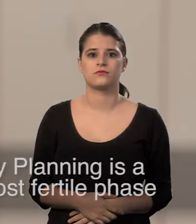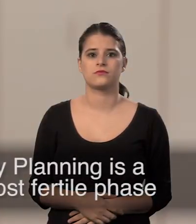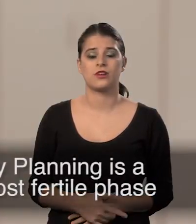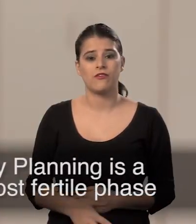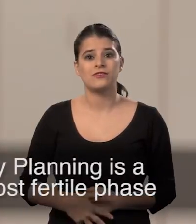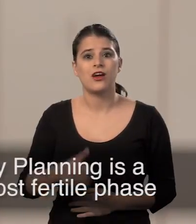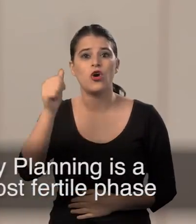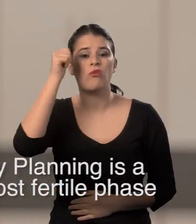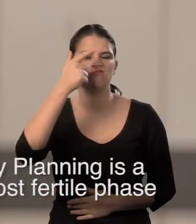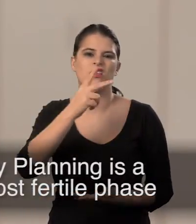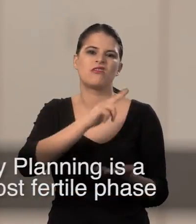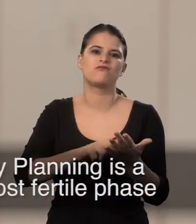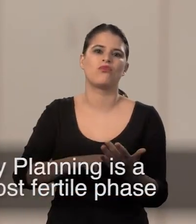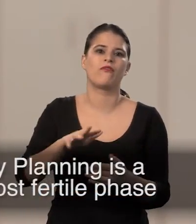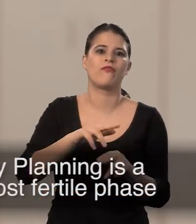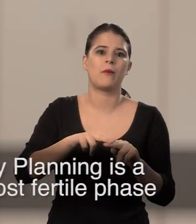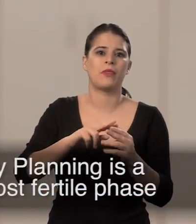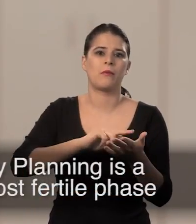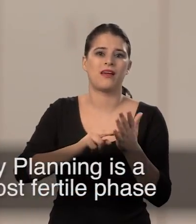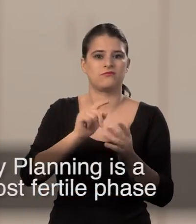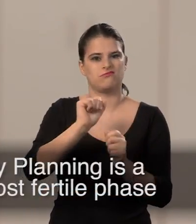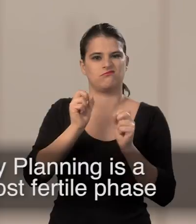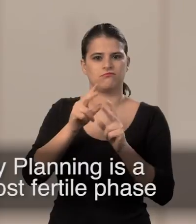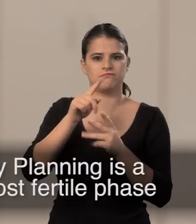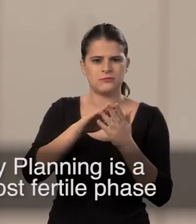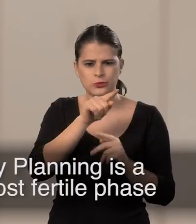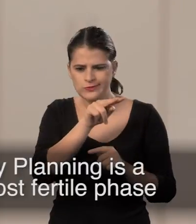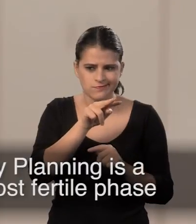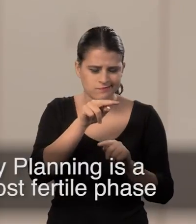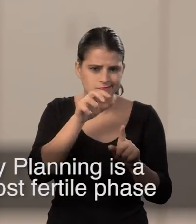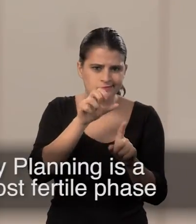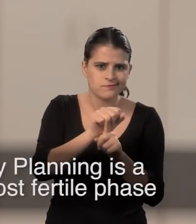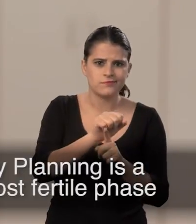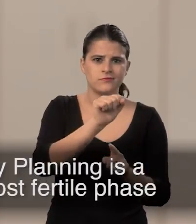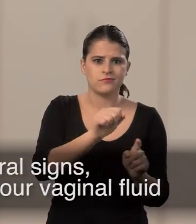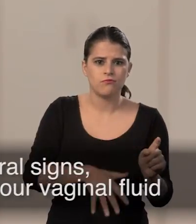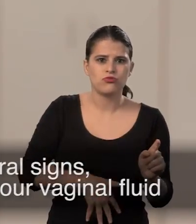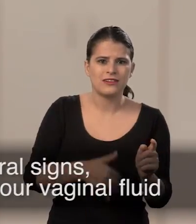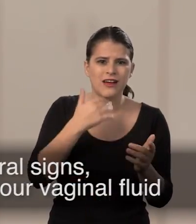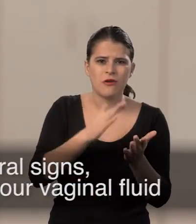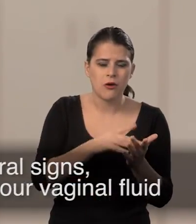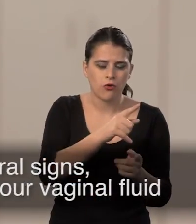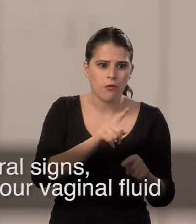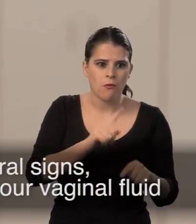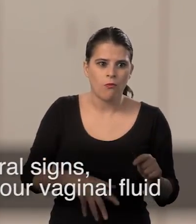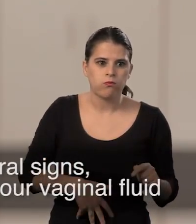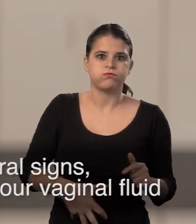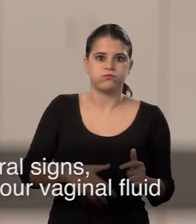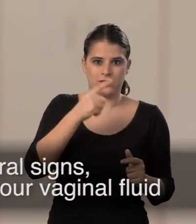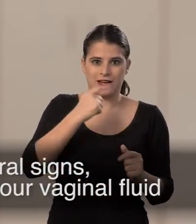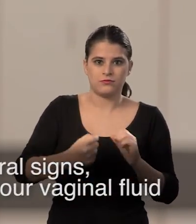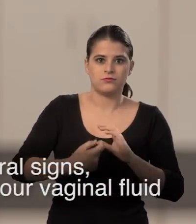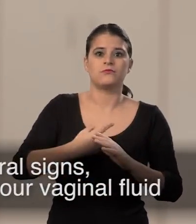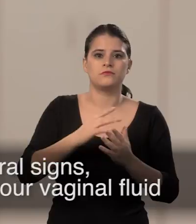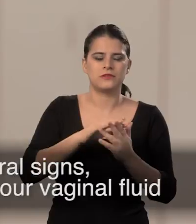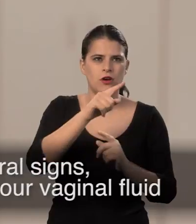Fertility awareness or natural family planning is a method that means you identify the most fertile phase of your monthly cycle using